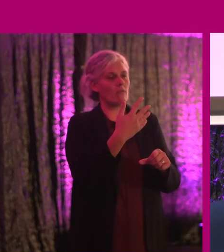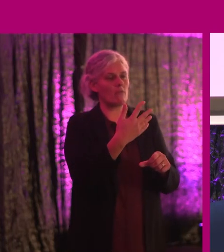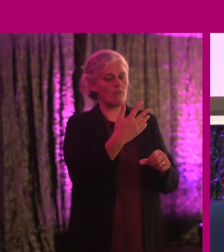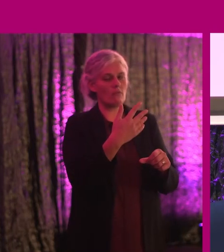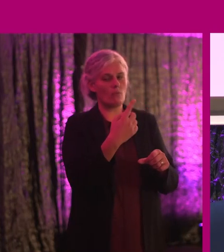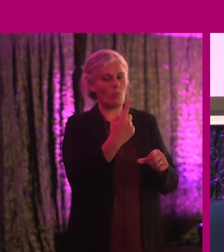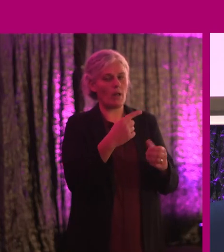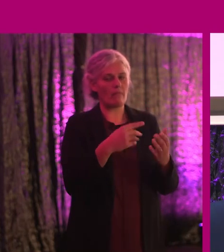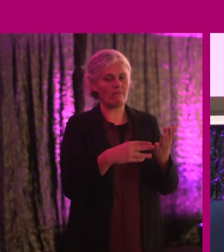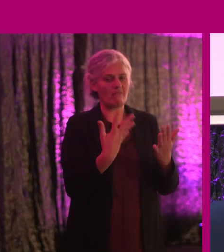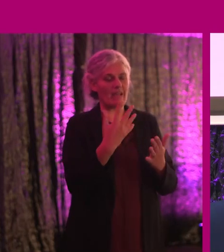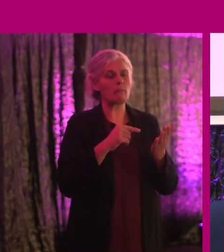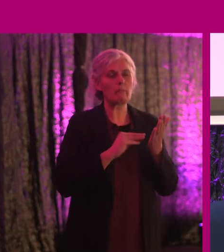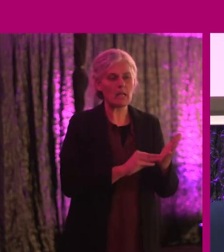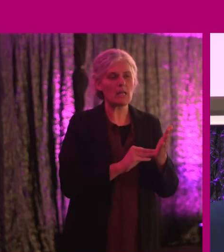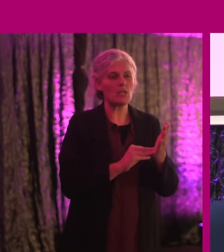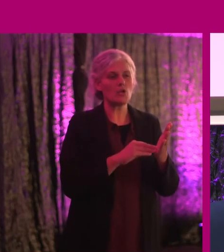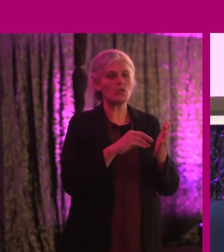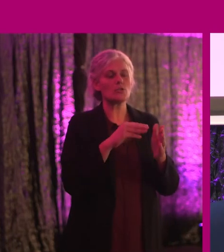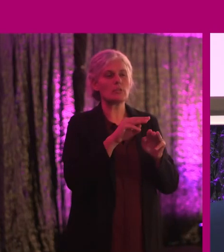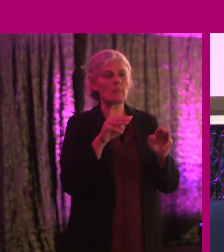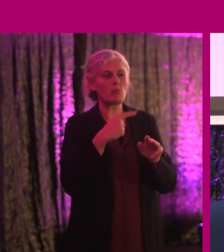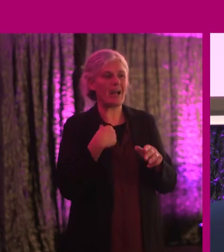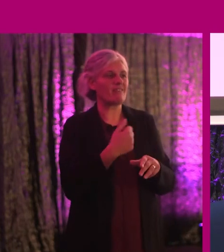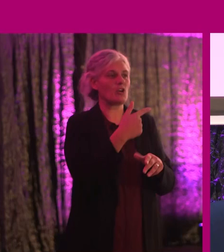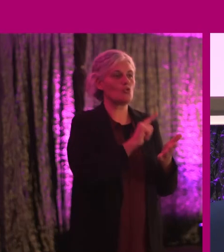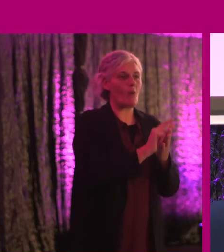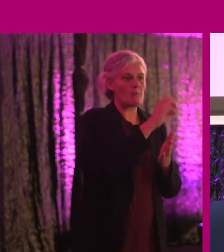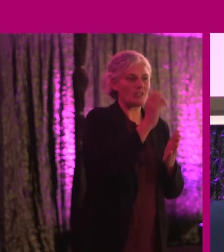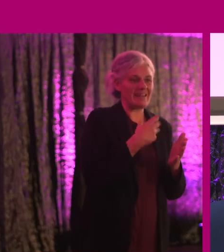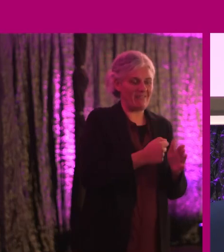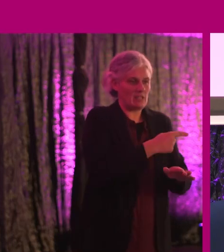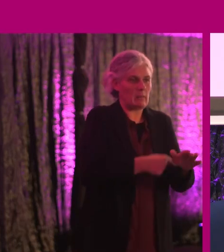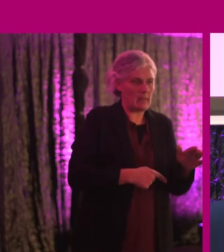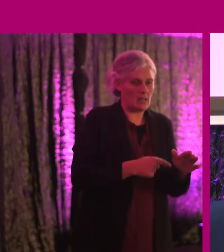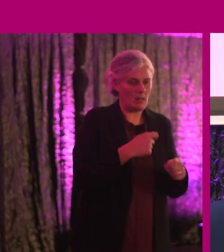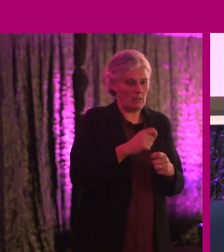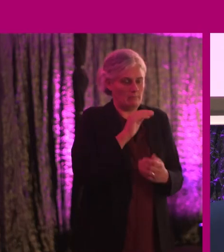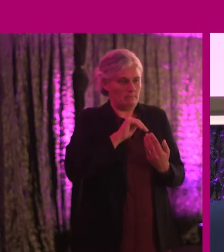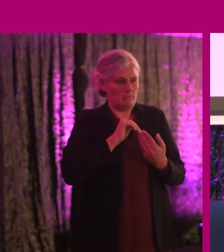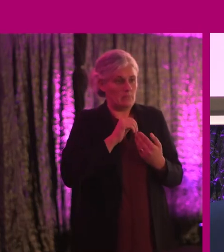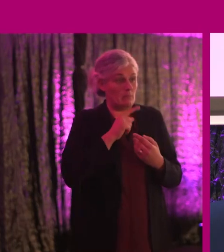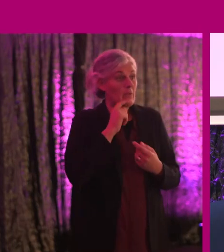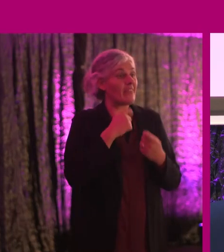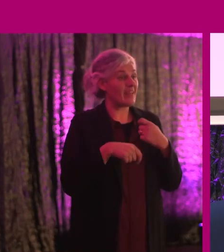12% of them had a lived experience of disability? Well, then that proves this whole conversation